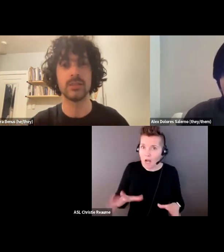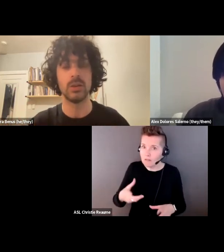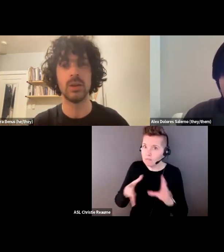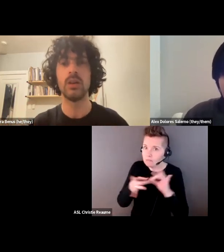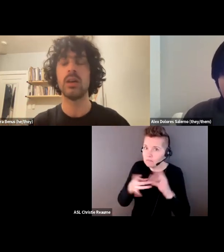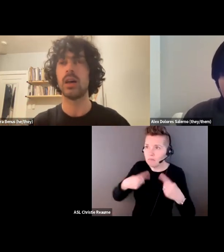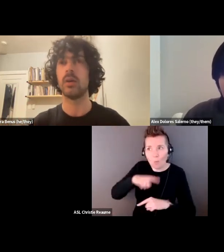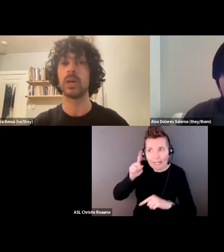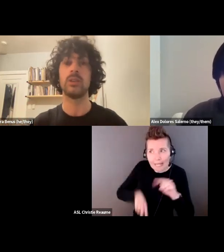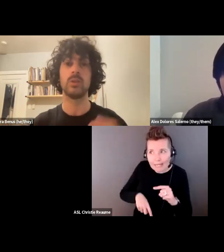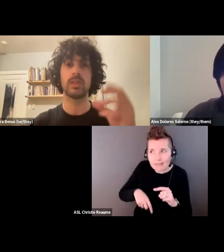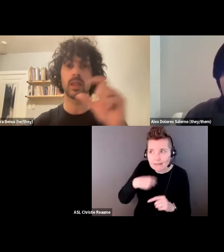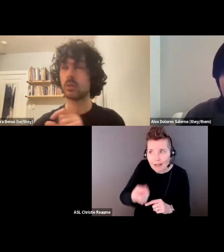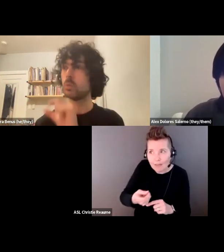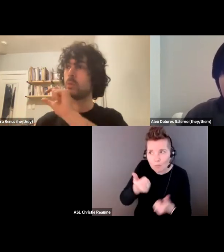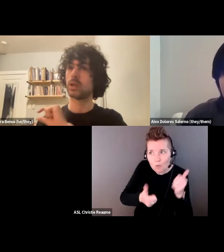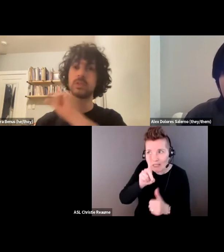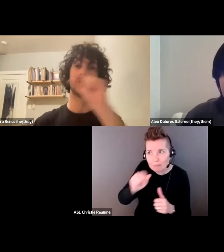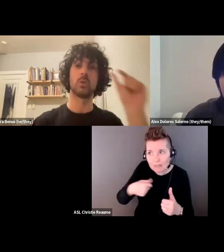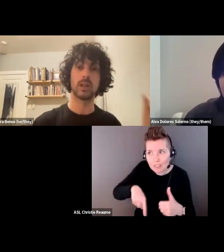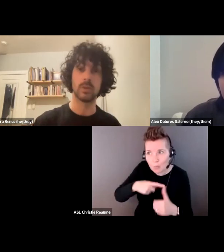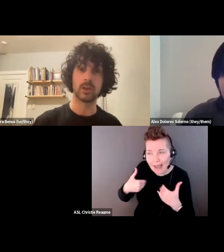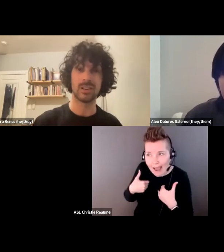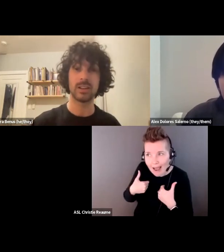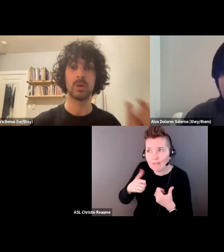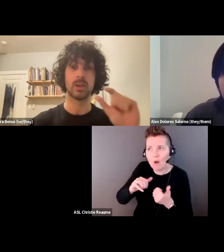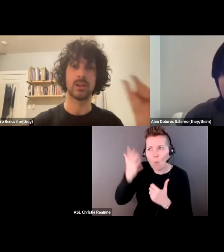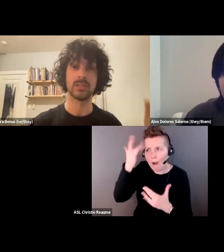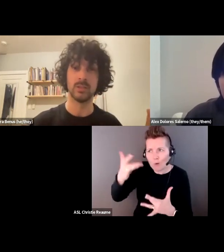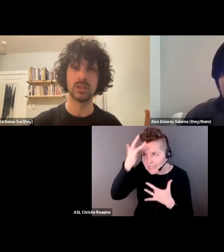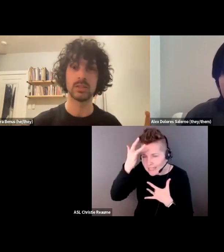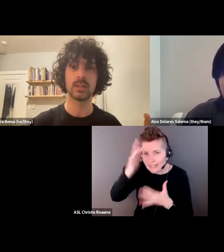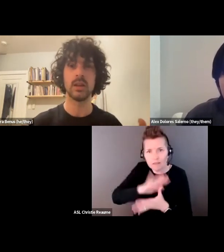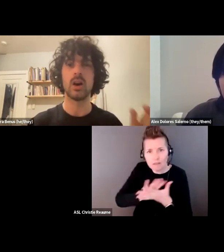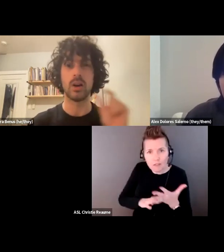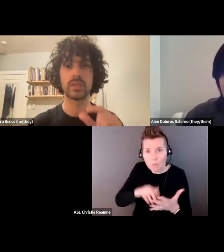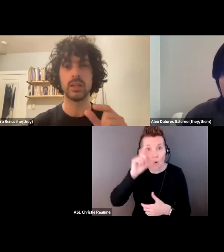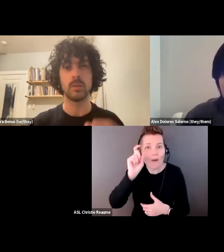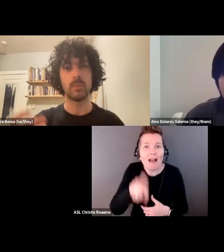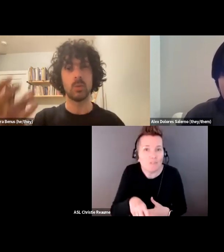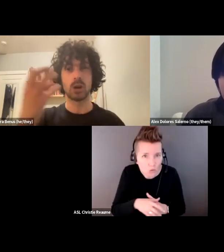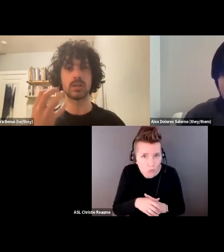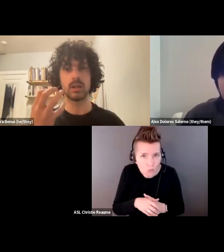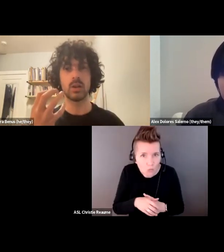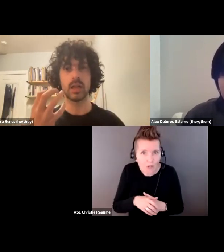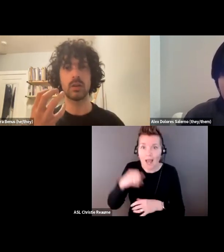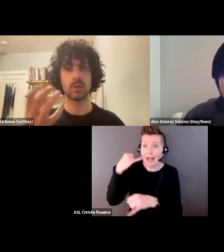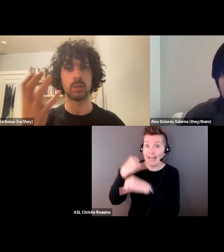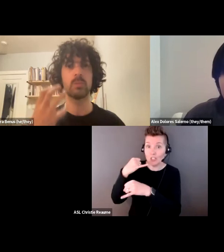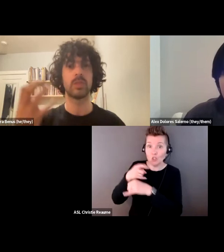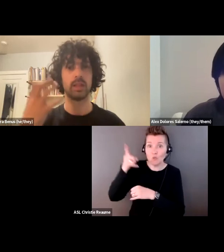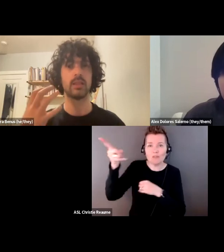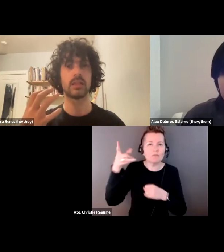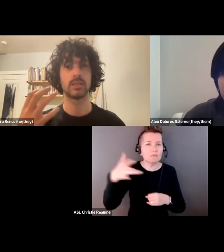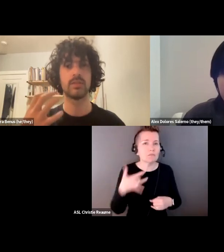have reason to. But I do think when it comes to working with art with art institutions, often they maybe want to know that or